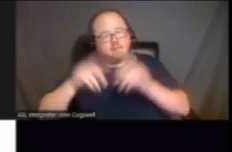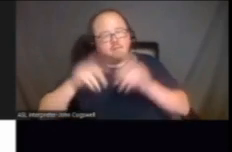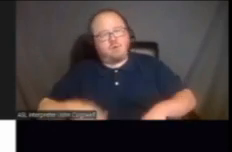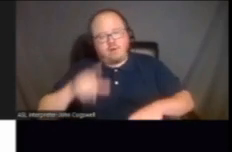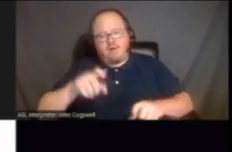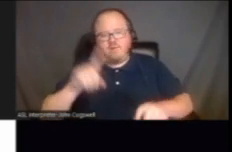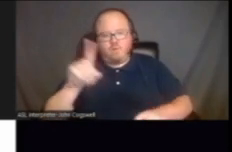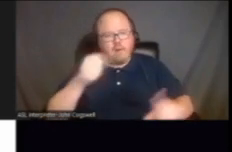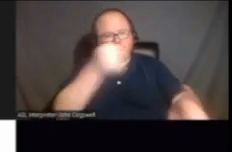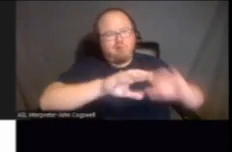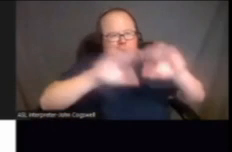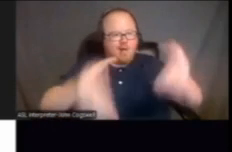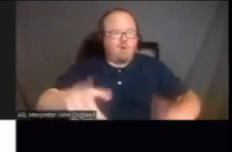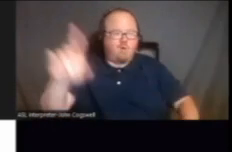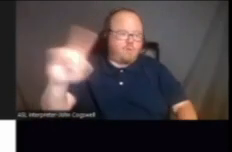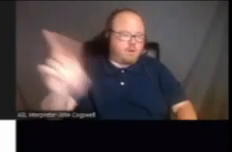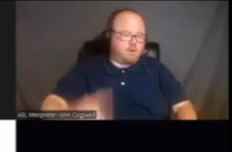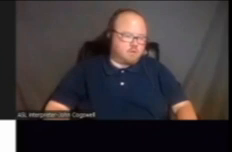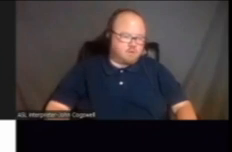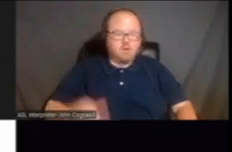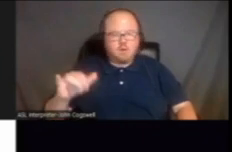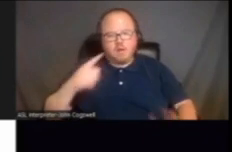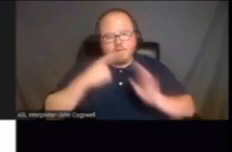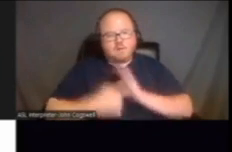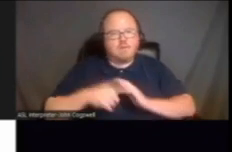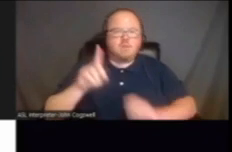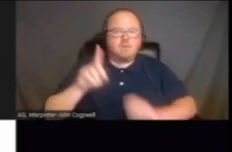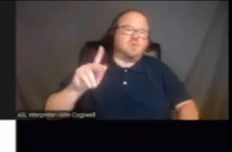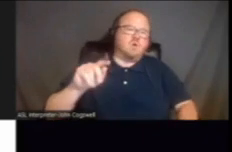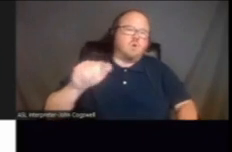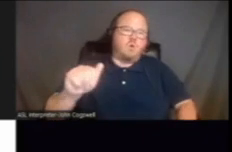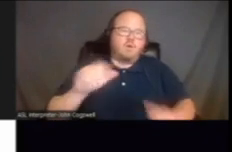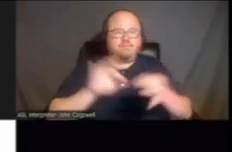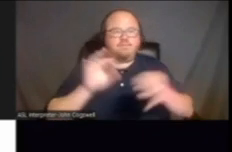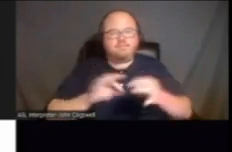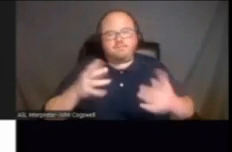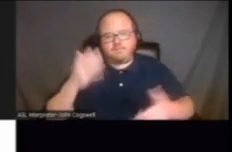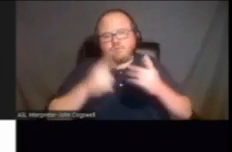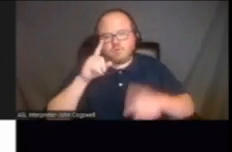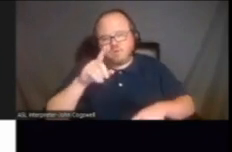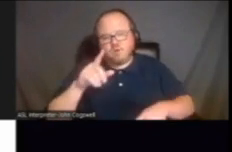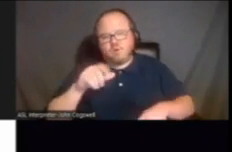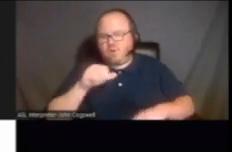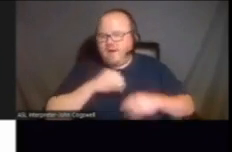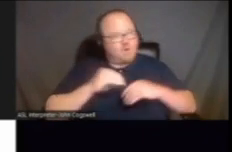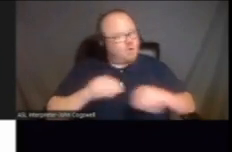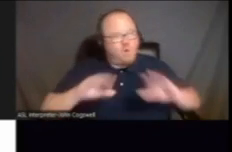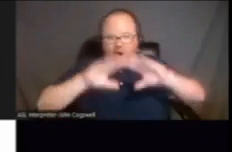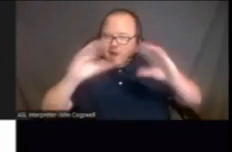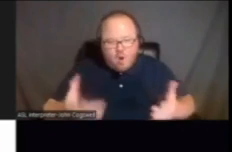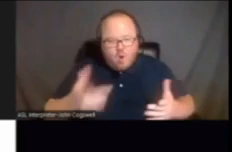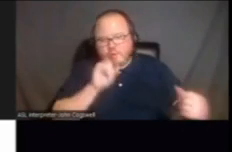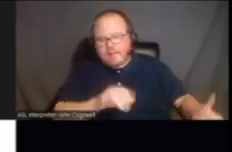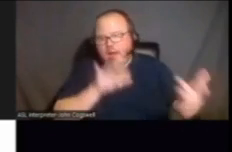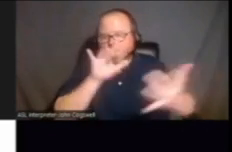housed, right? If it was somebody like in the example that Dakota mentioned, someone should be unhoused. Who can they reach out to? But